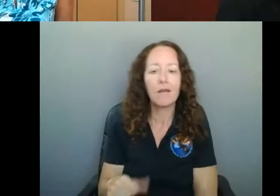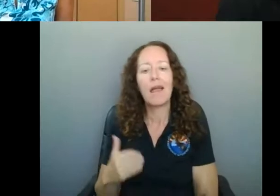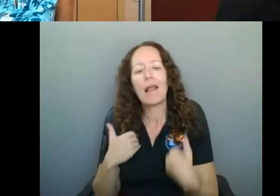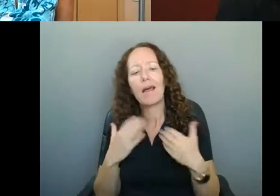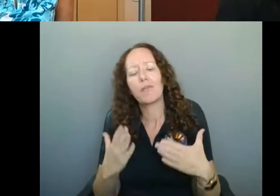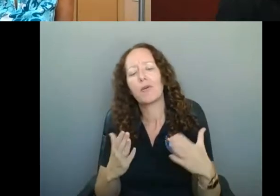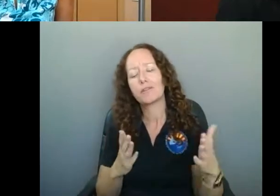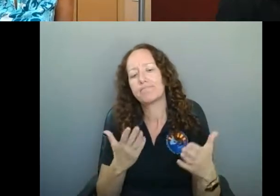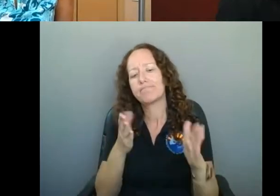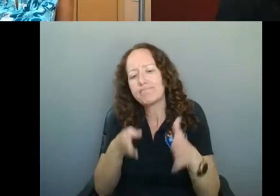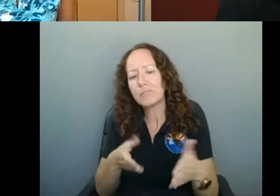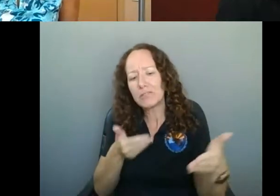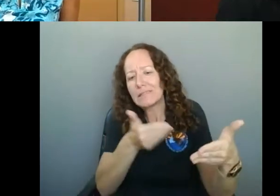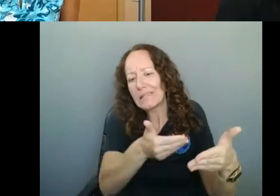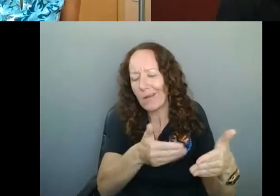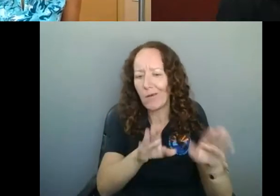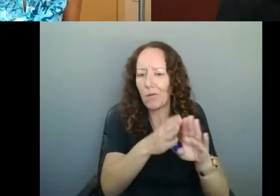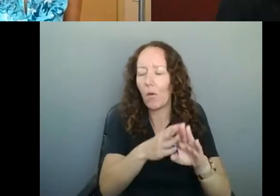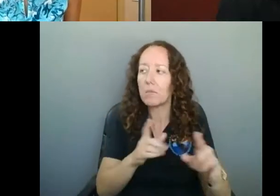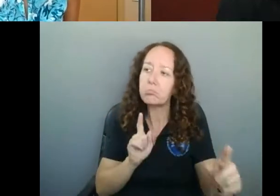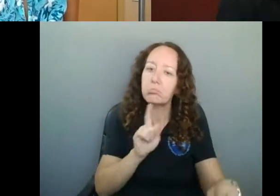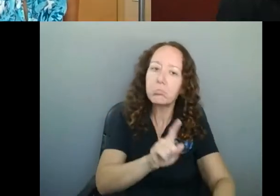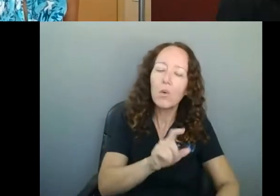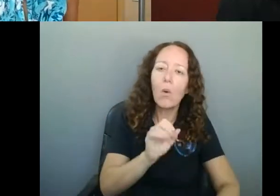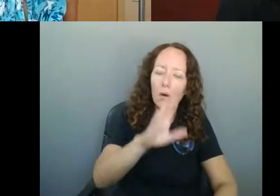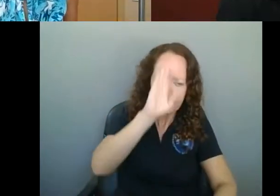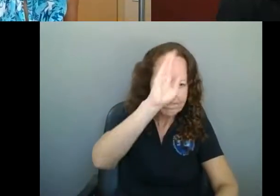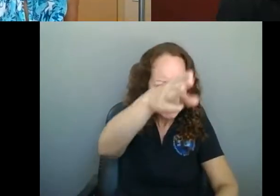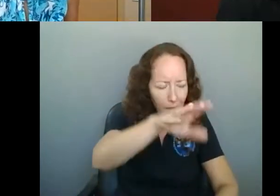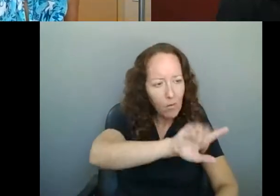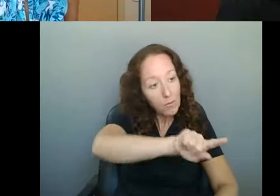direct them as to where they should go when they enter the establishment would be helpful.